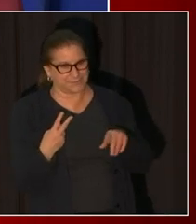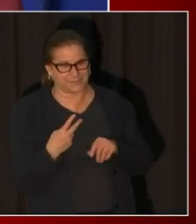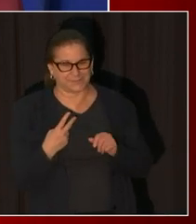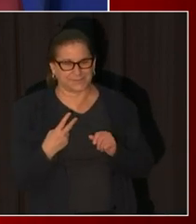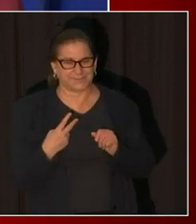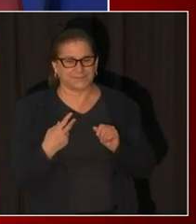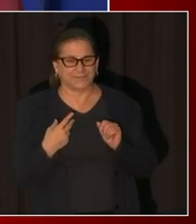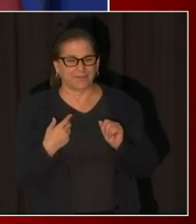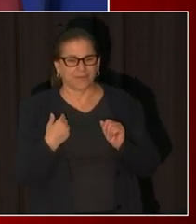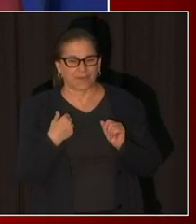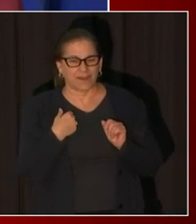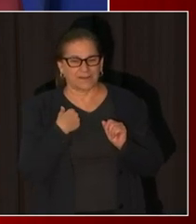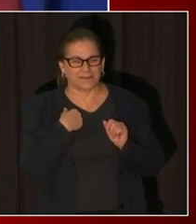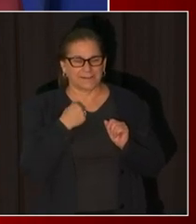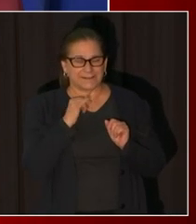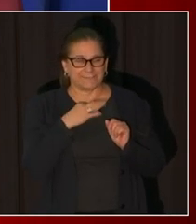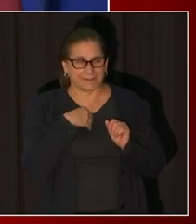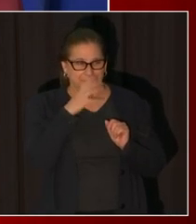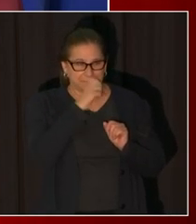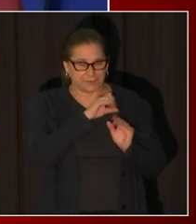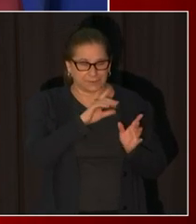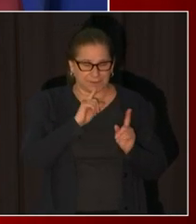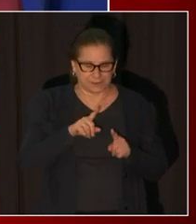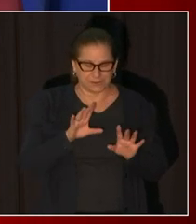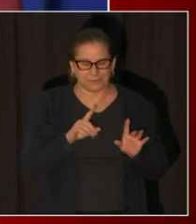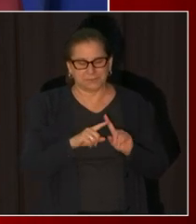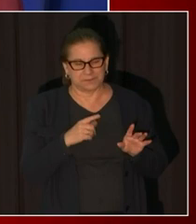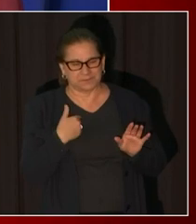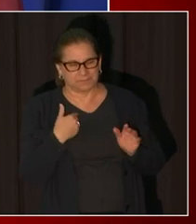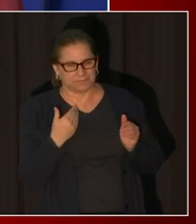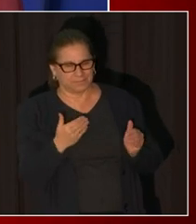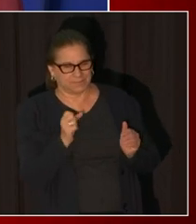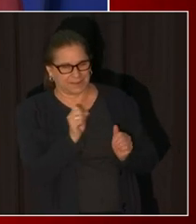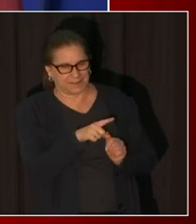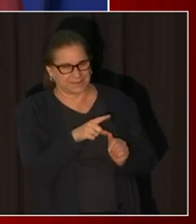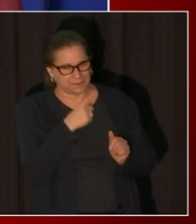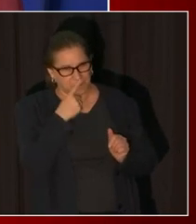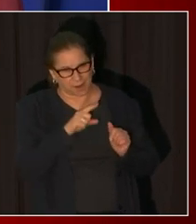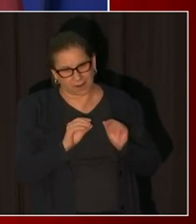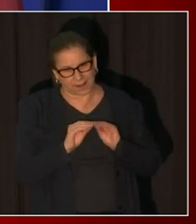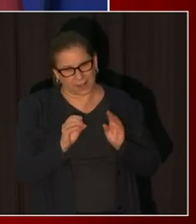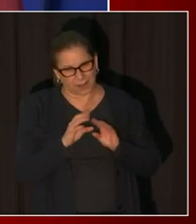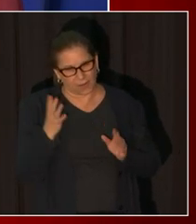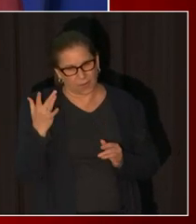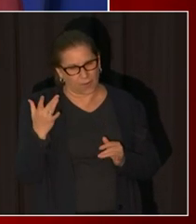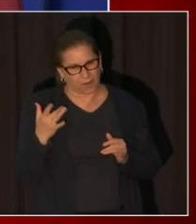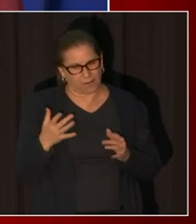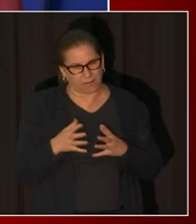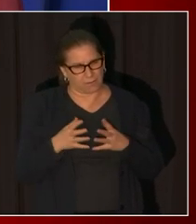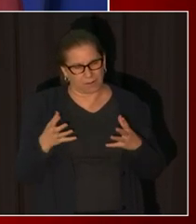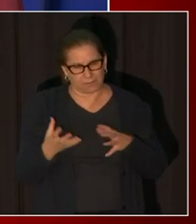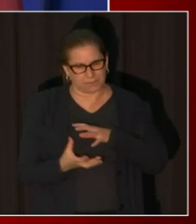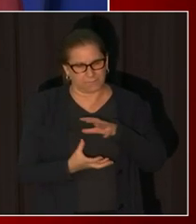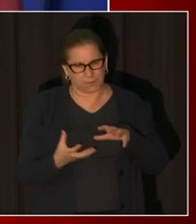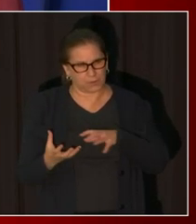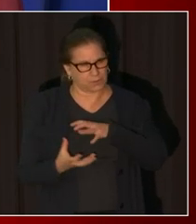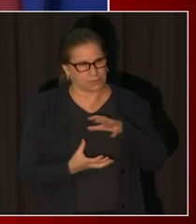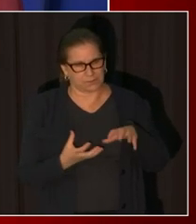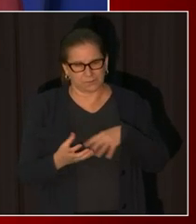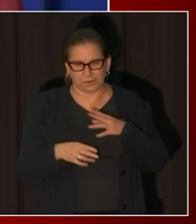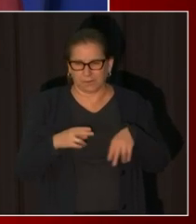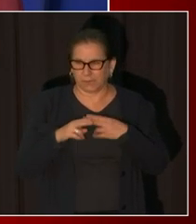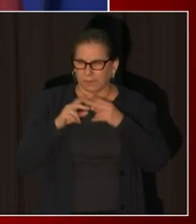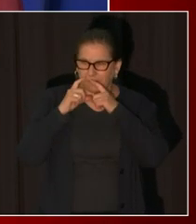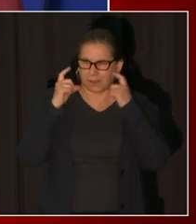but if you could just kind of clarify why there seems to be so much confusion as it relates to that face mask policy um